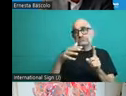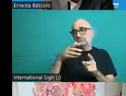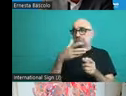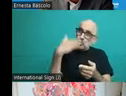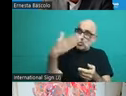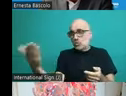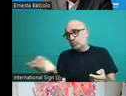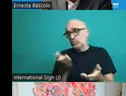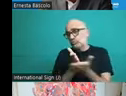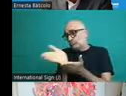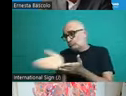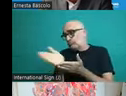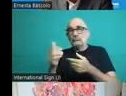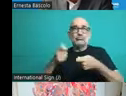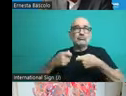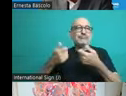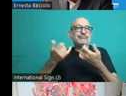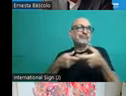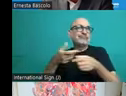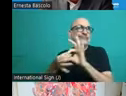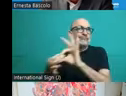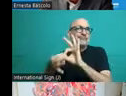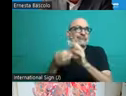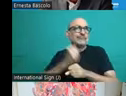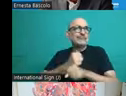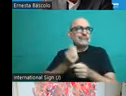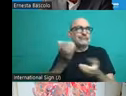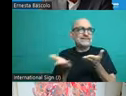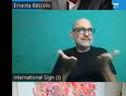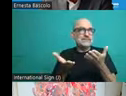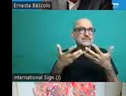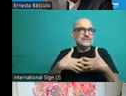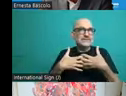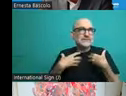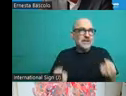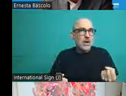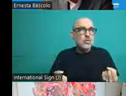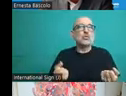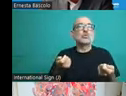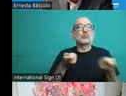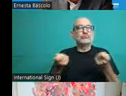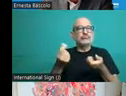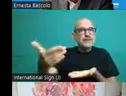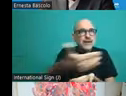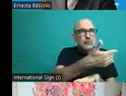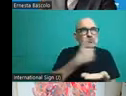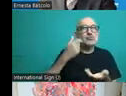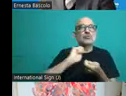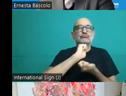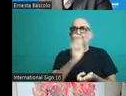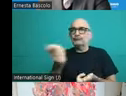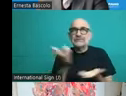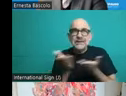creating resources and preventing systems. And in this seminar, we're going to be addressing specifically to the